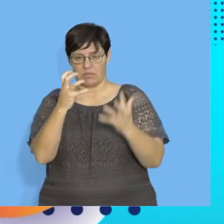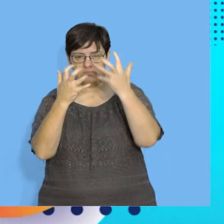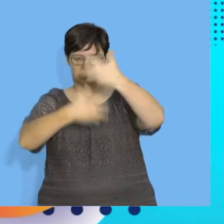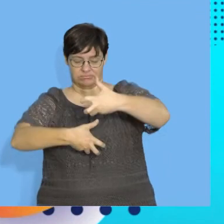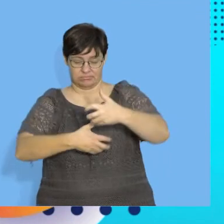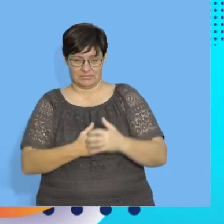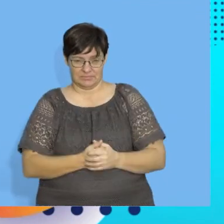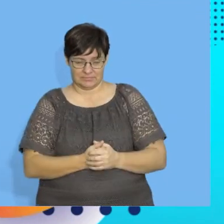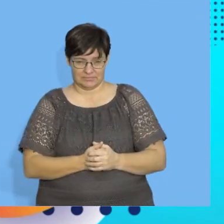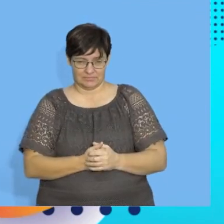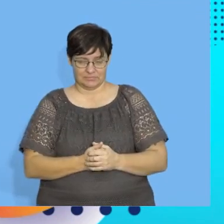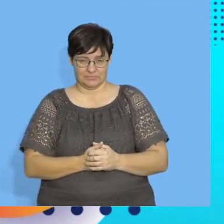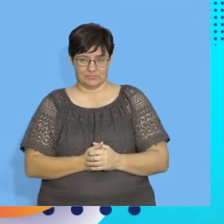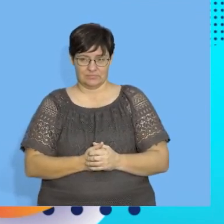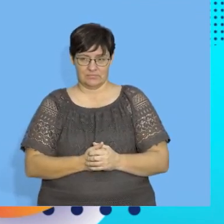Okay.